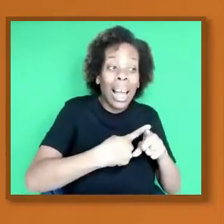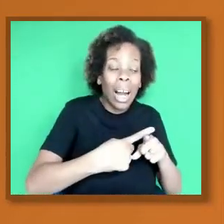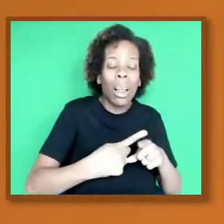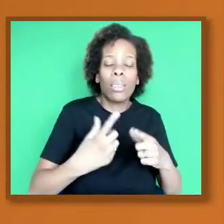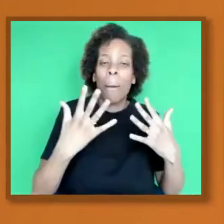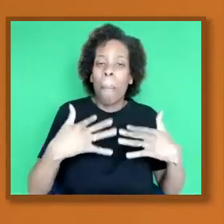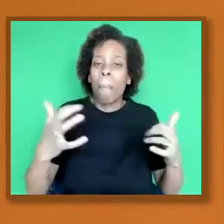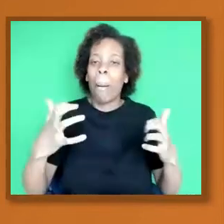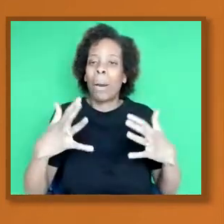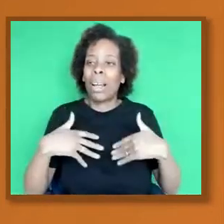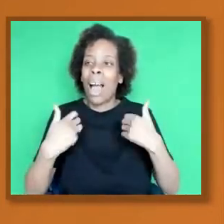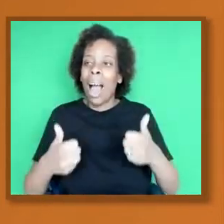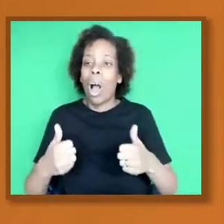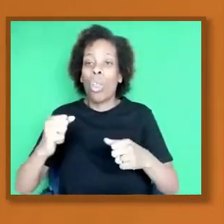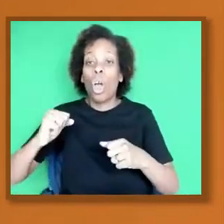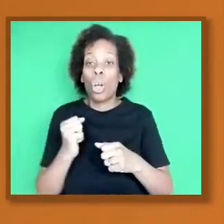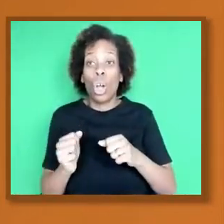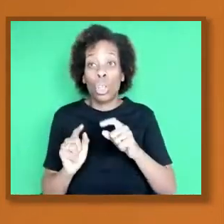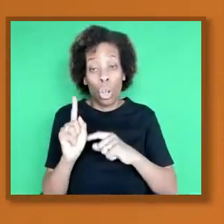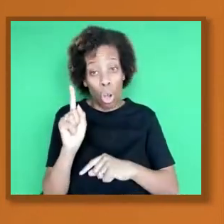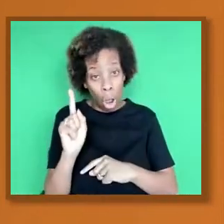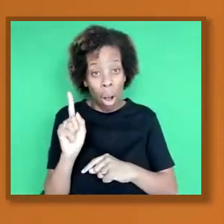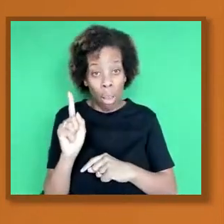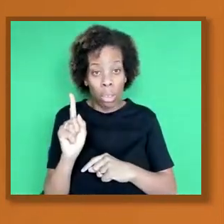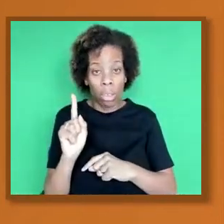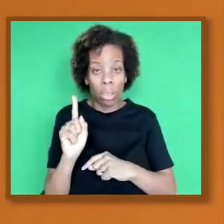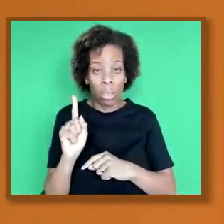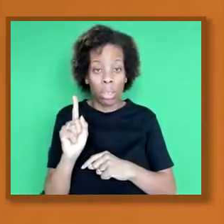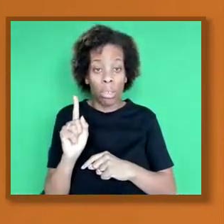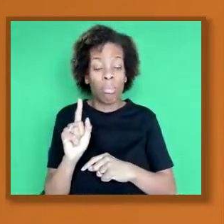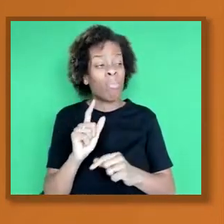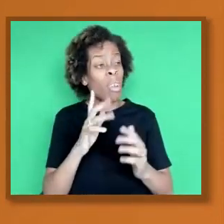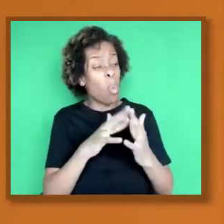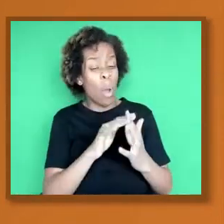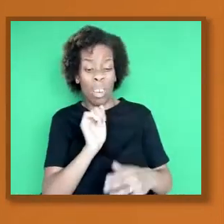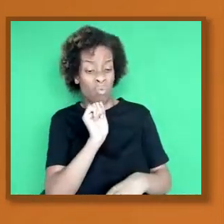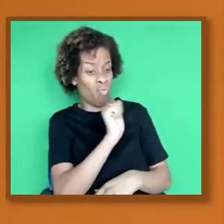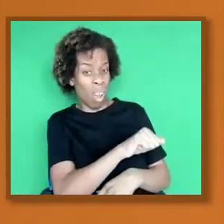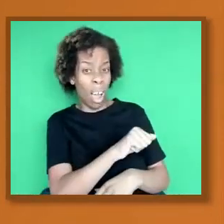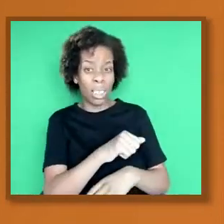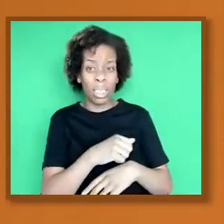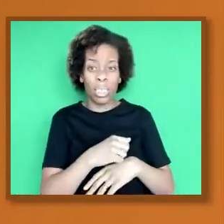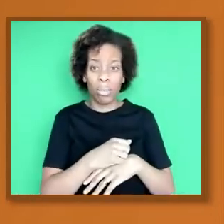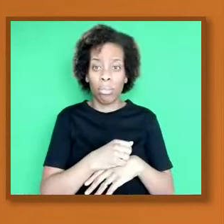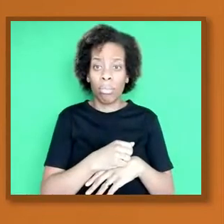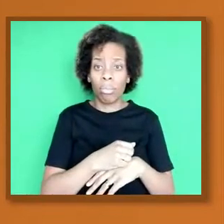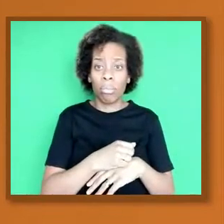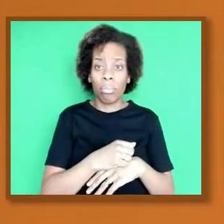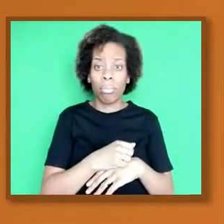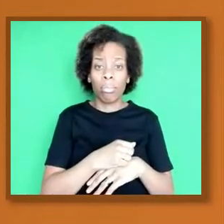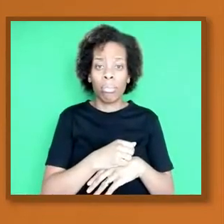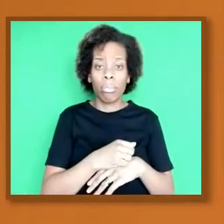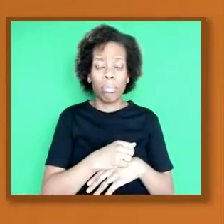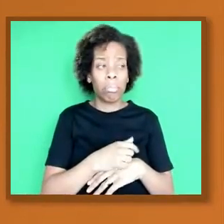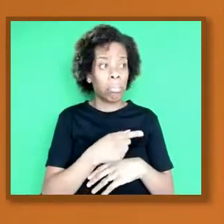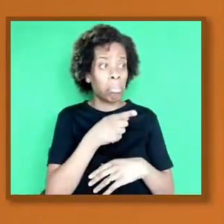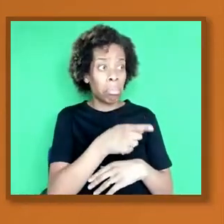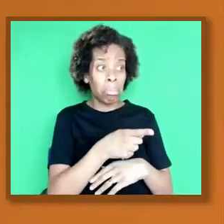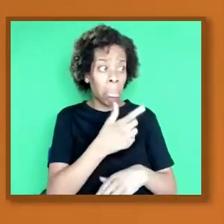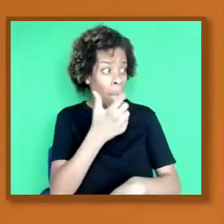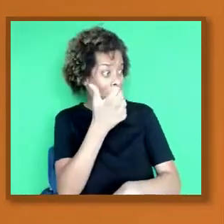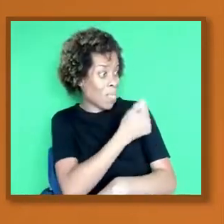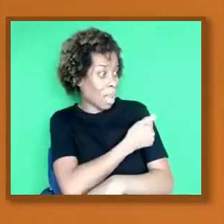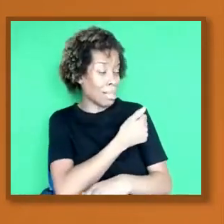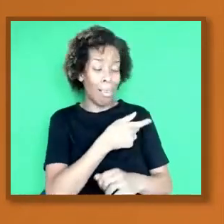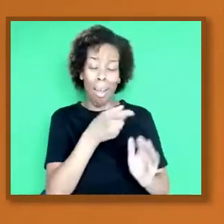Wayne is right that the vaccine may not prevent folks from getting COVID, although there's evidence that it's